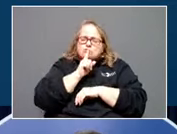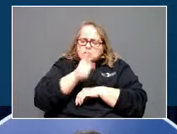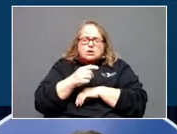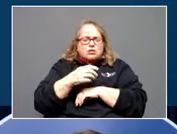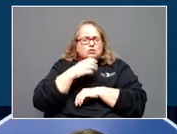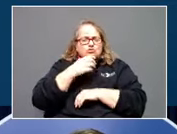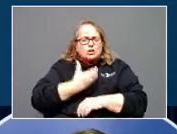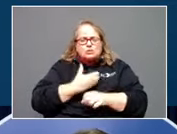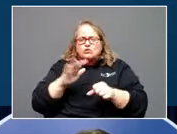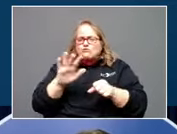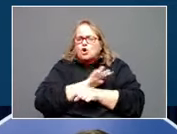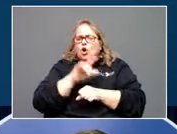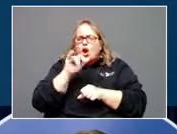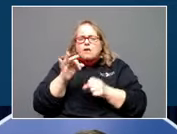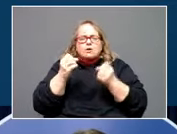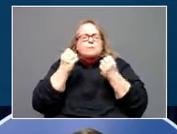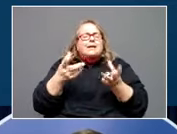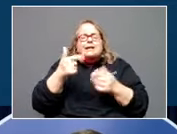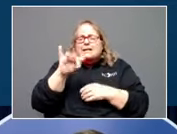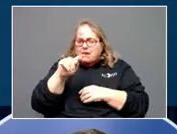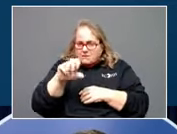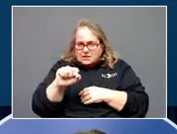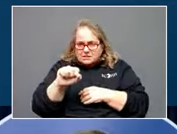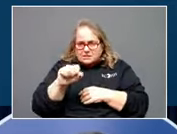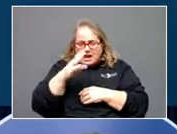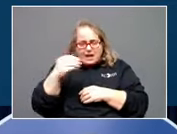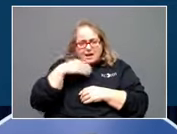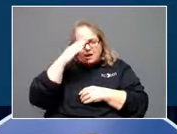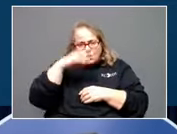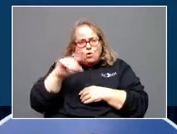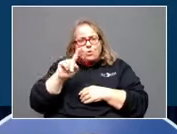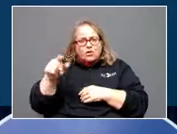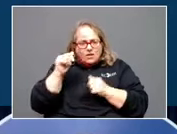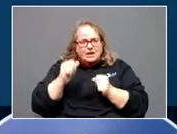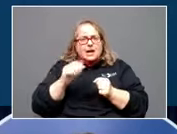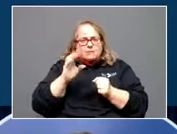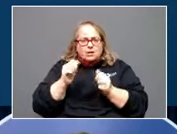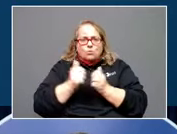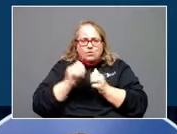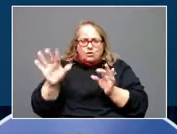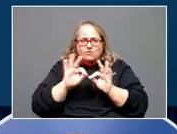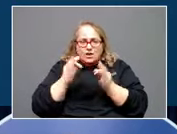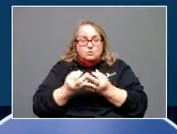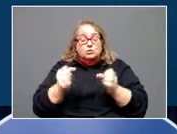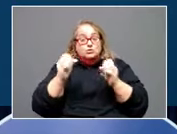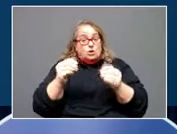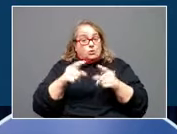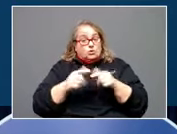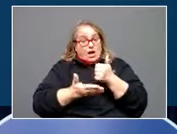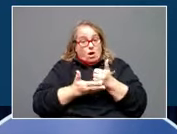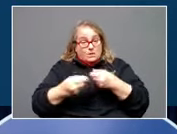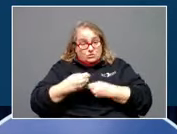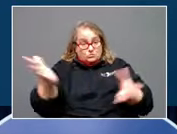of so many gifts, and I know where they can be with their families. So, to help distribute these